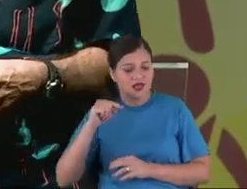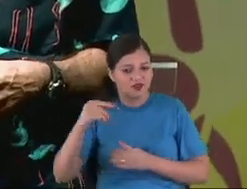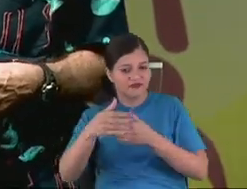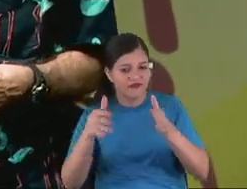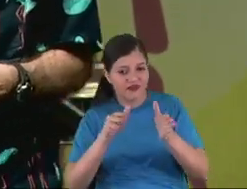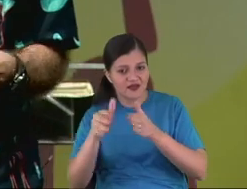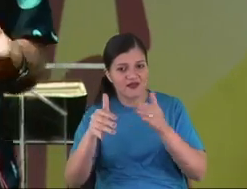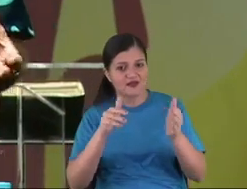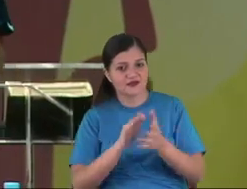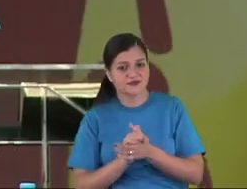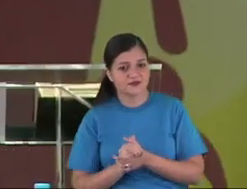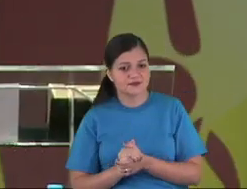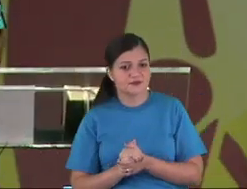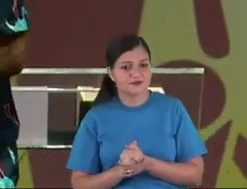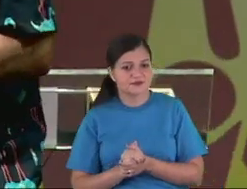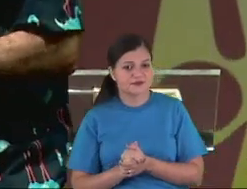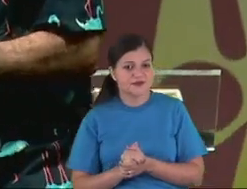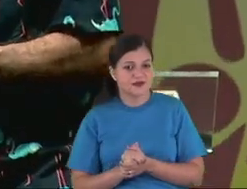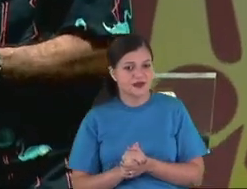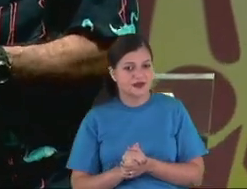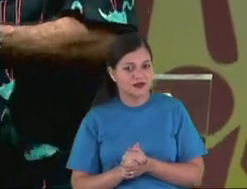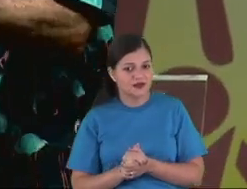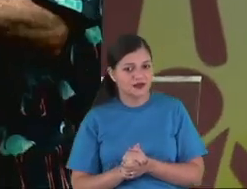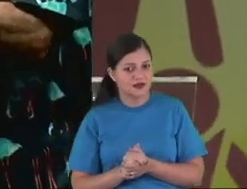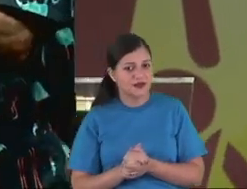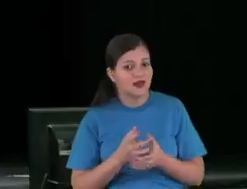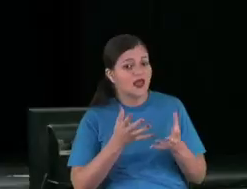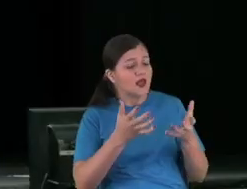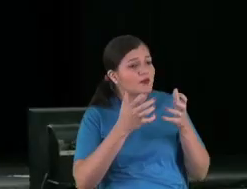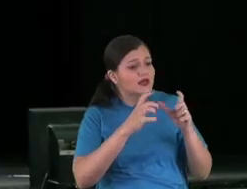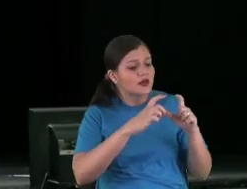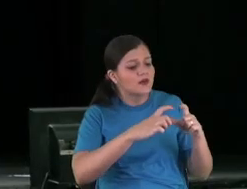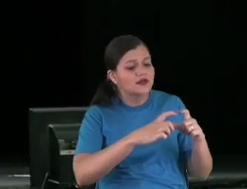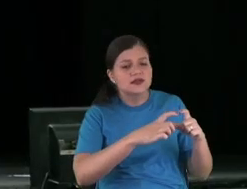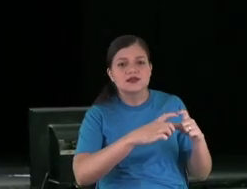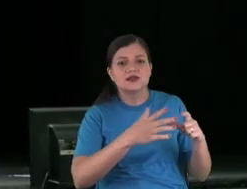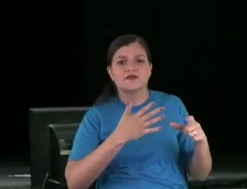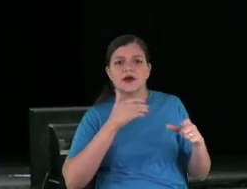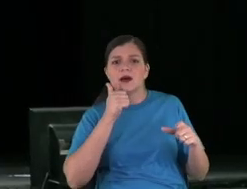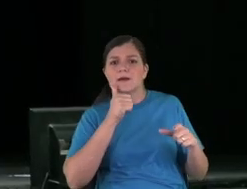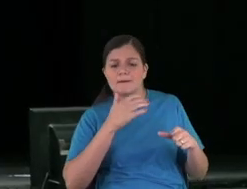He went to secretary. Hey, I want a sticker.